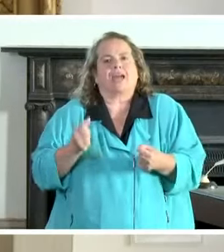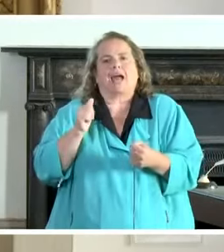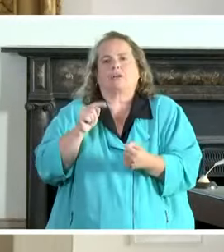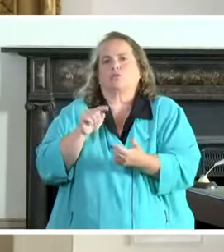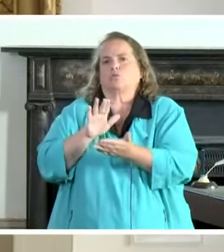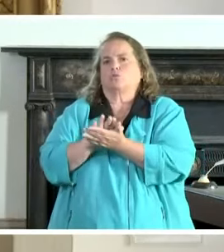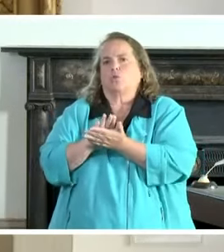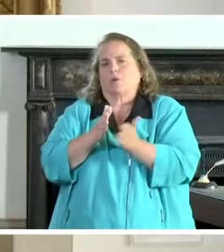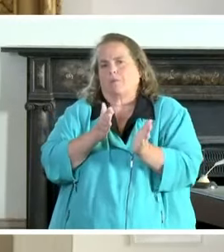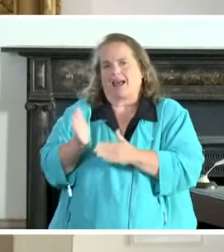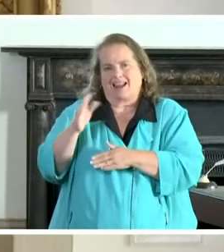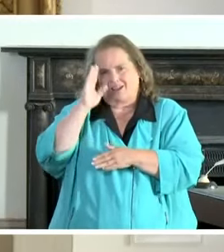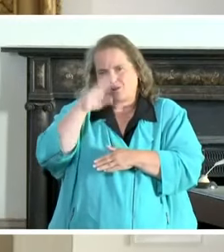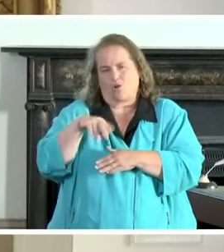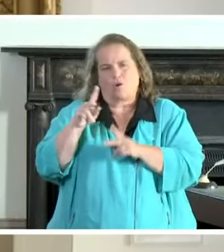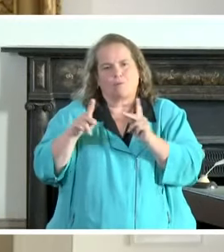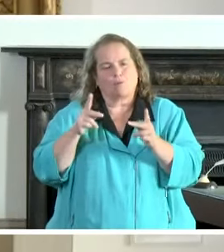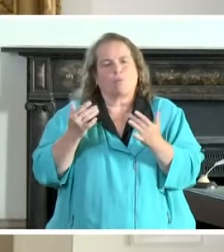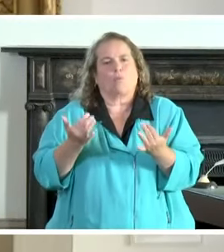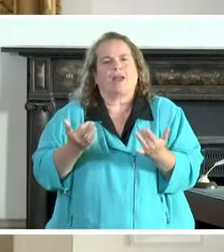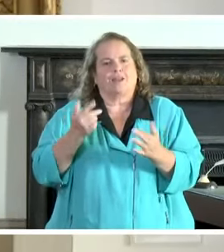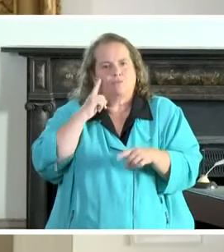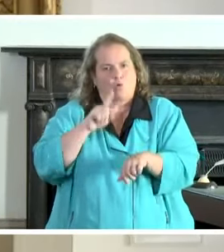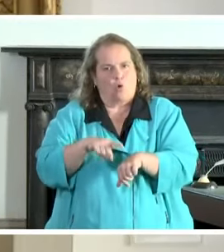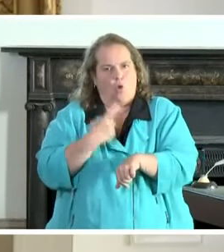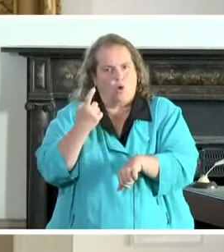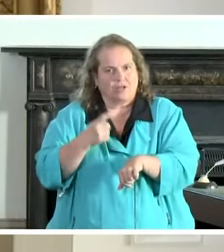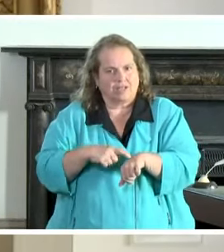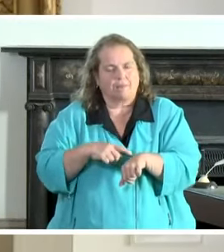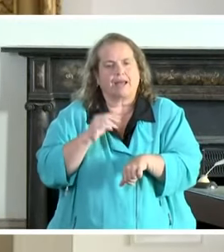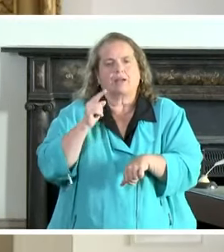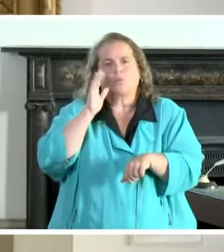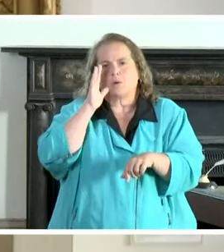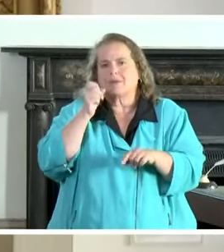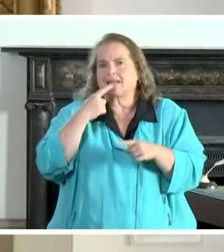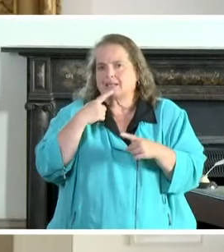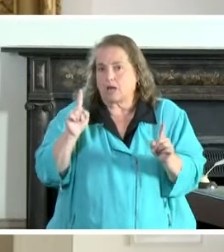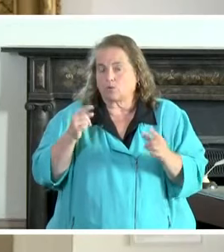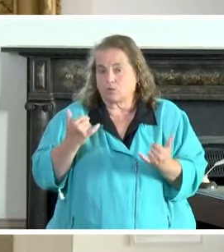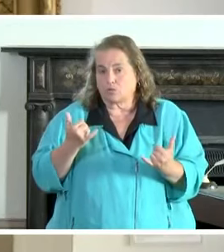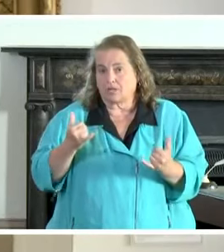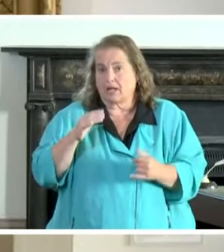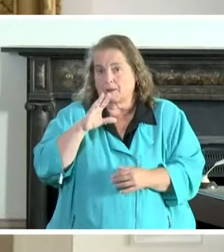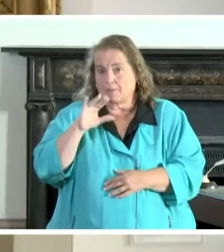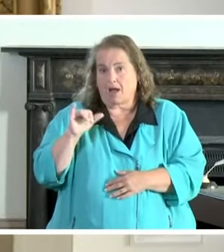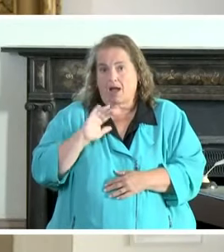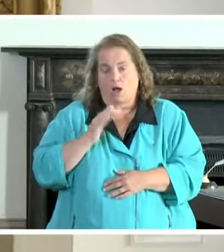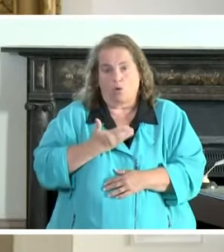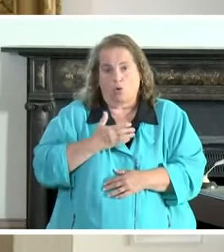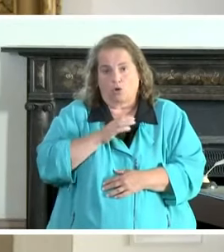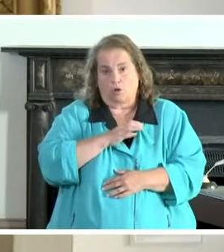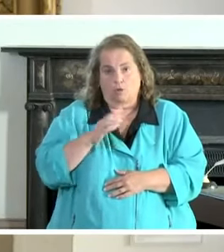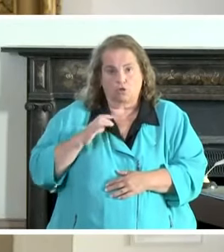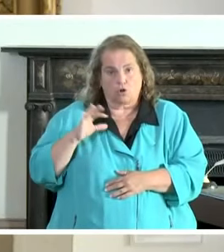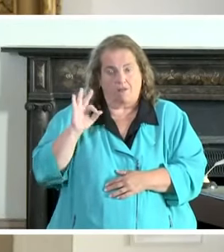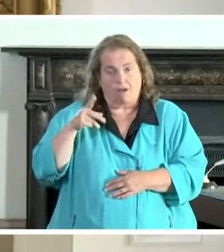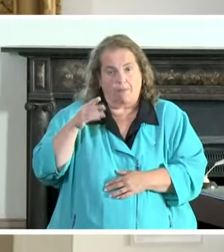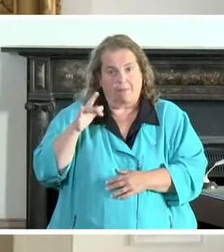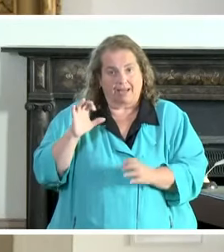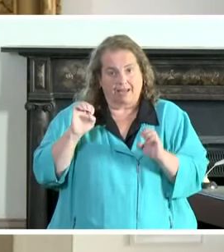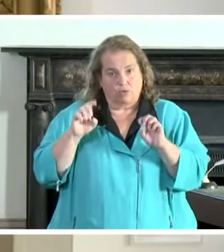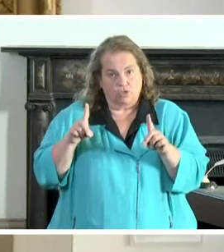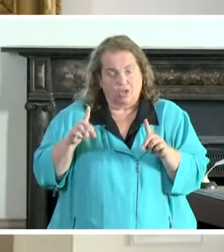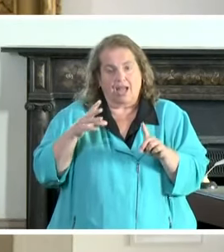people have been waiting on this for a long time and it's going to be announced today by our commissioner of public education